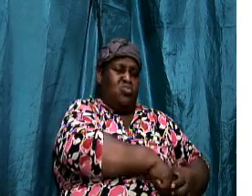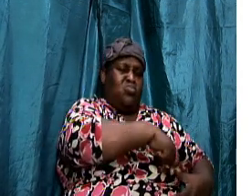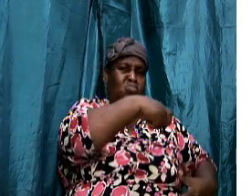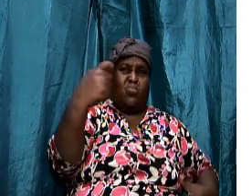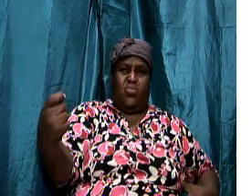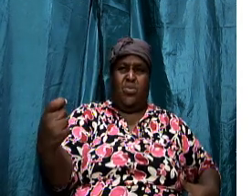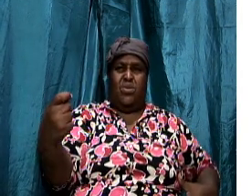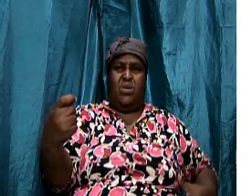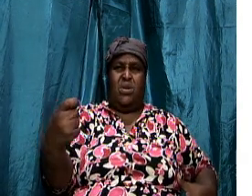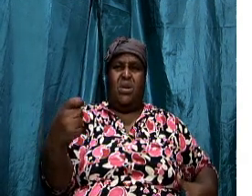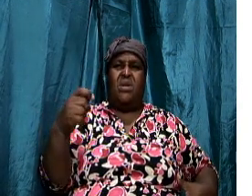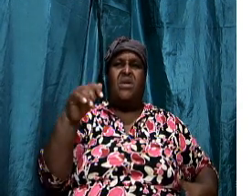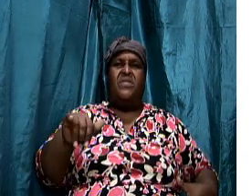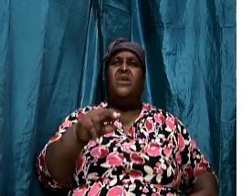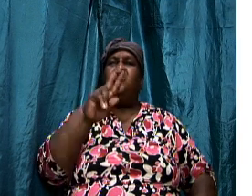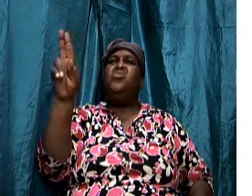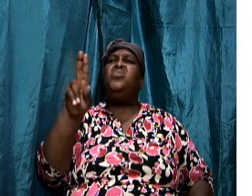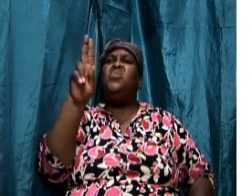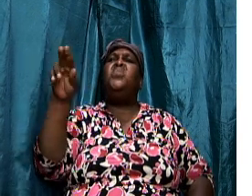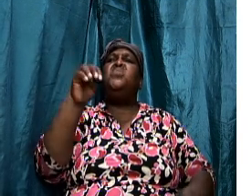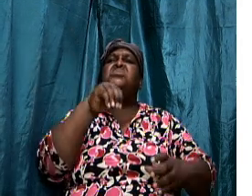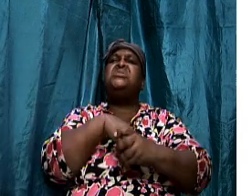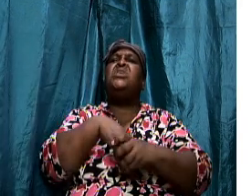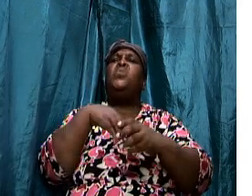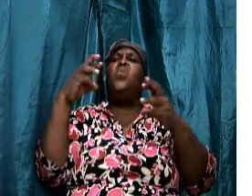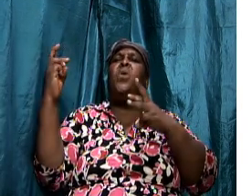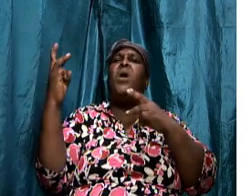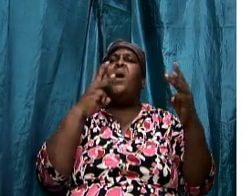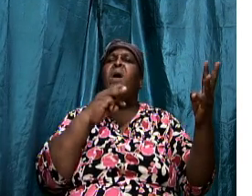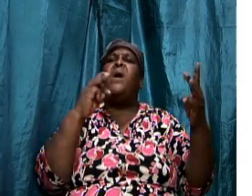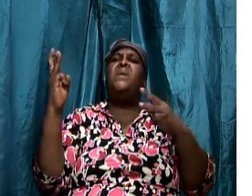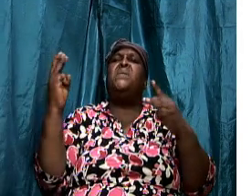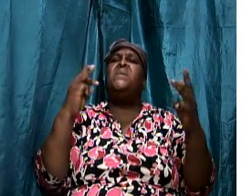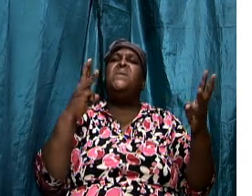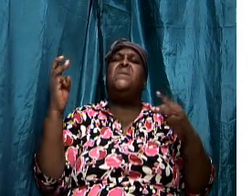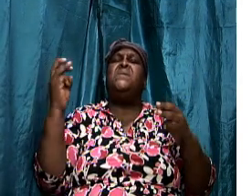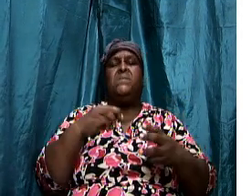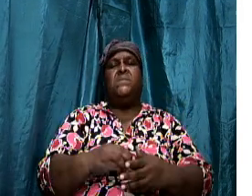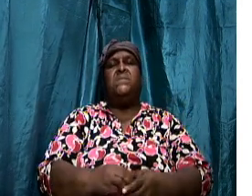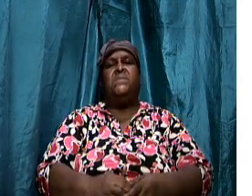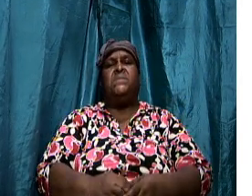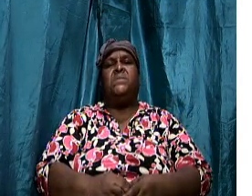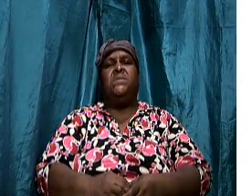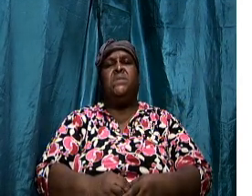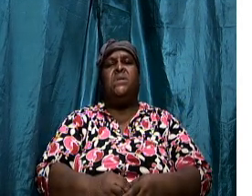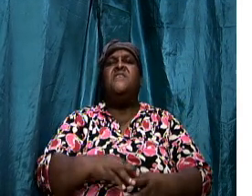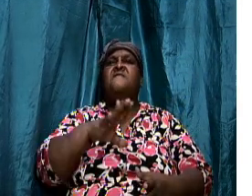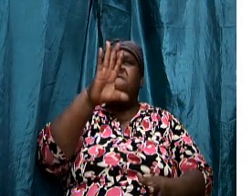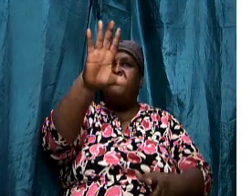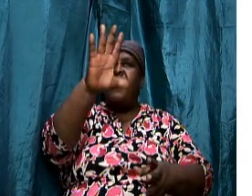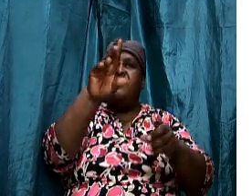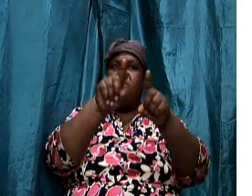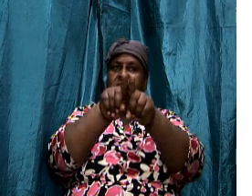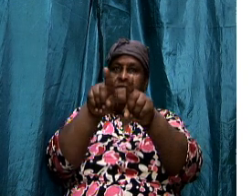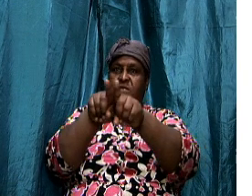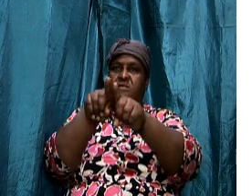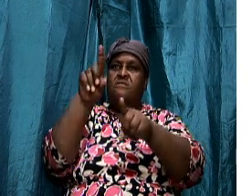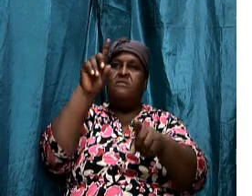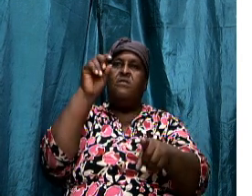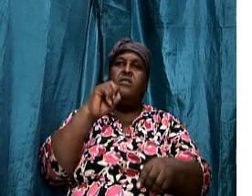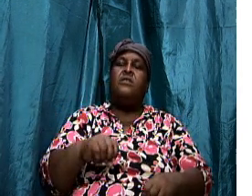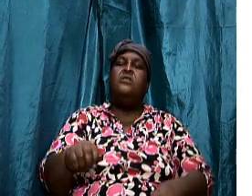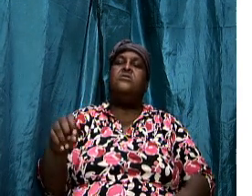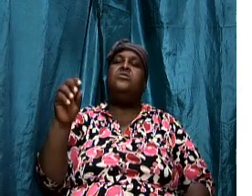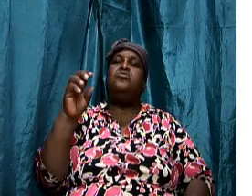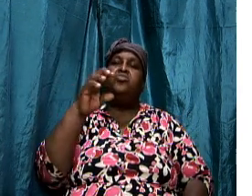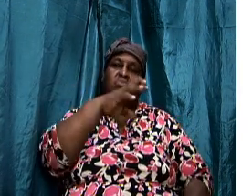that they used in their confrontations with enemy forces. About five different types. And